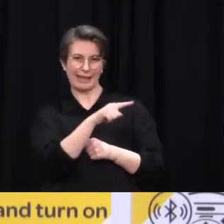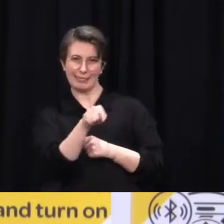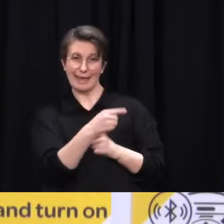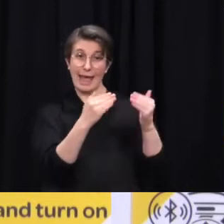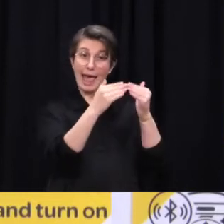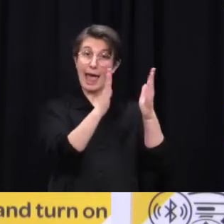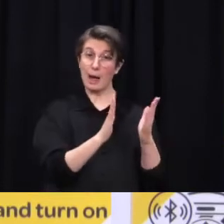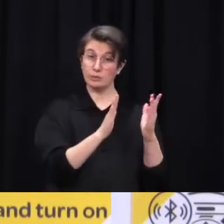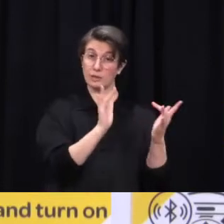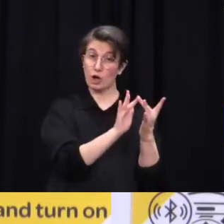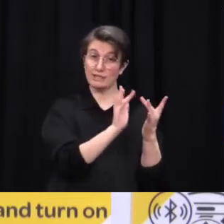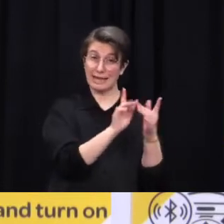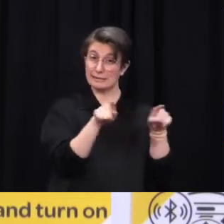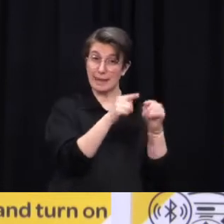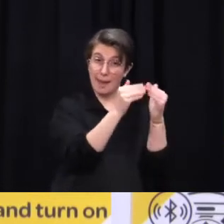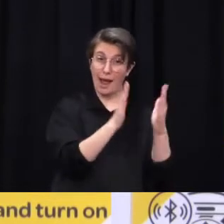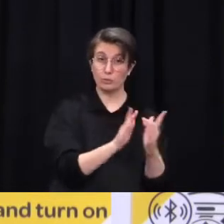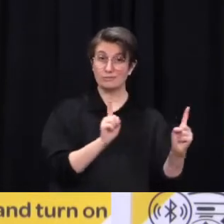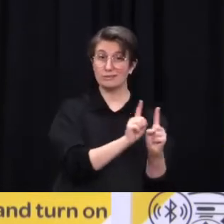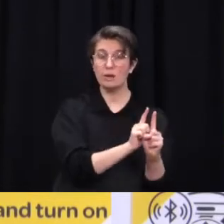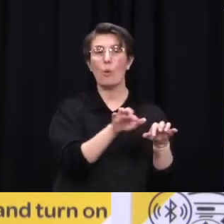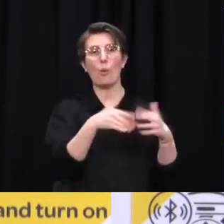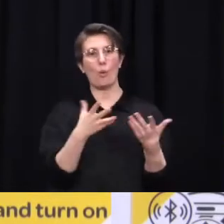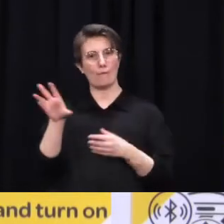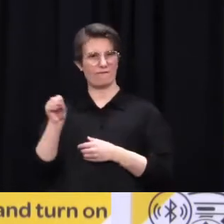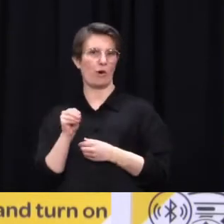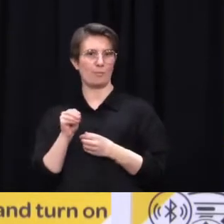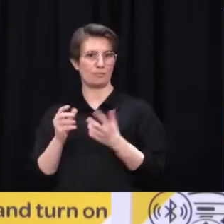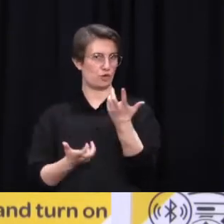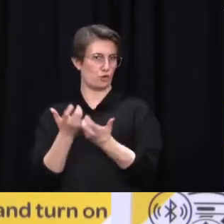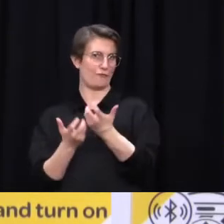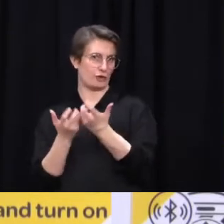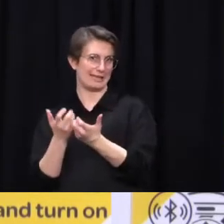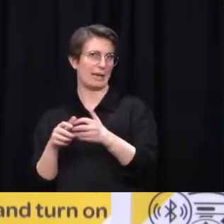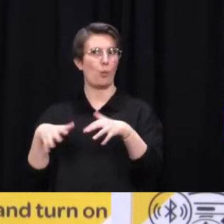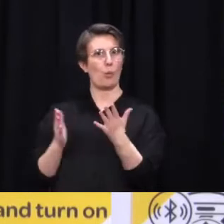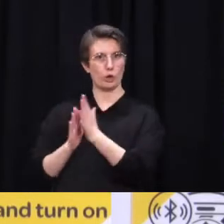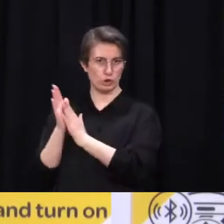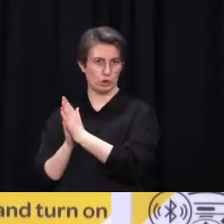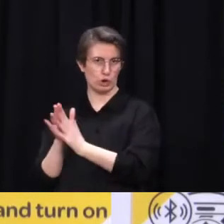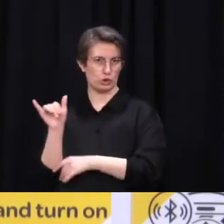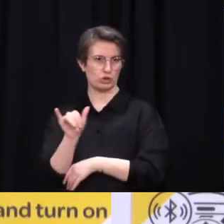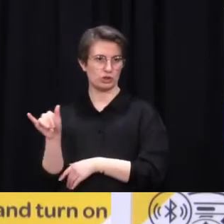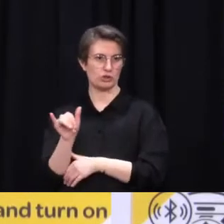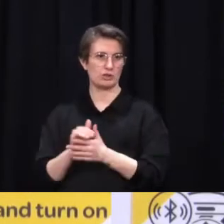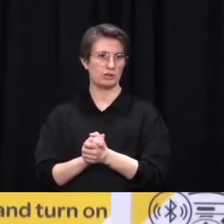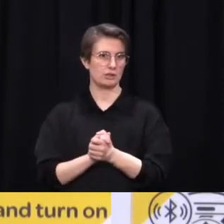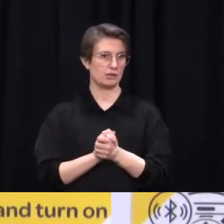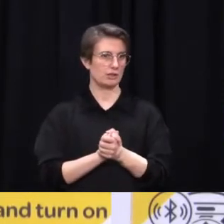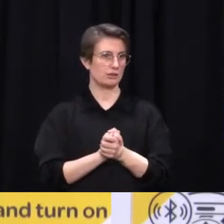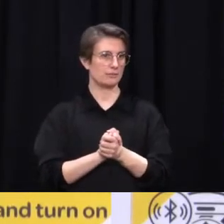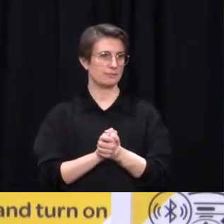last August, there sort of are these clusters emerging and one is around the Samoan Assembly of God. There's certainly one around,